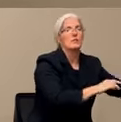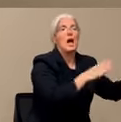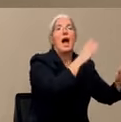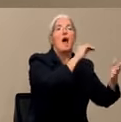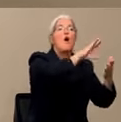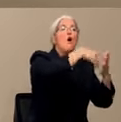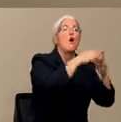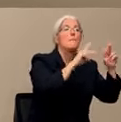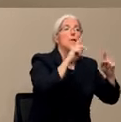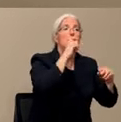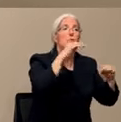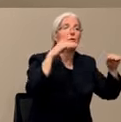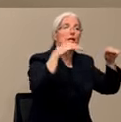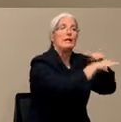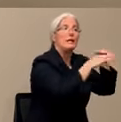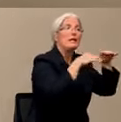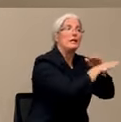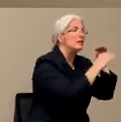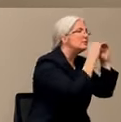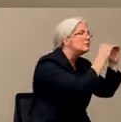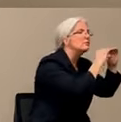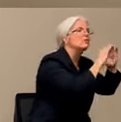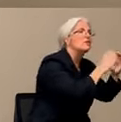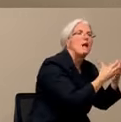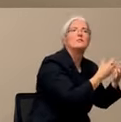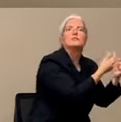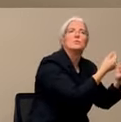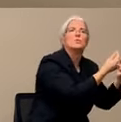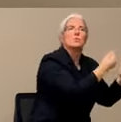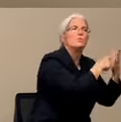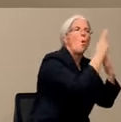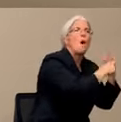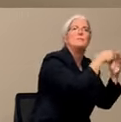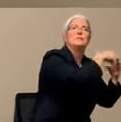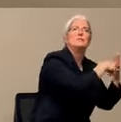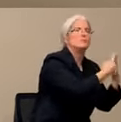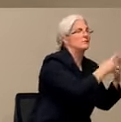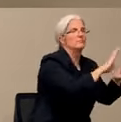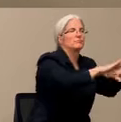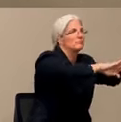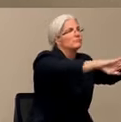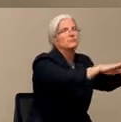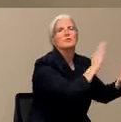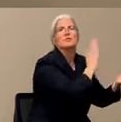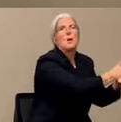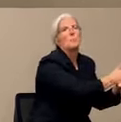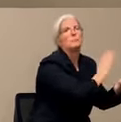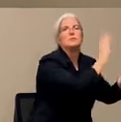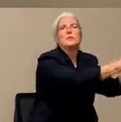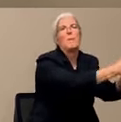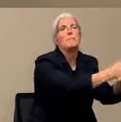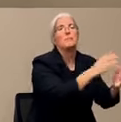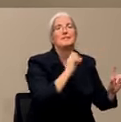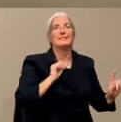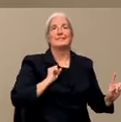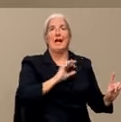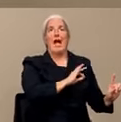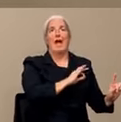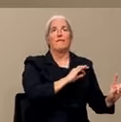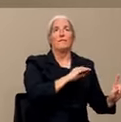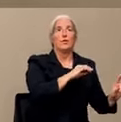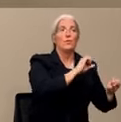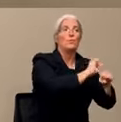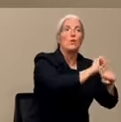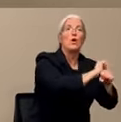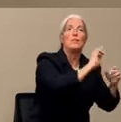coming in to, again, potentially introduce the virus. So some of the staff that are associated with those programs, they